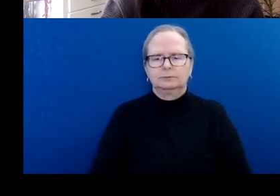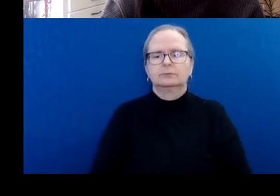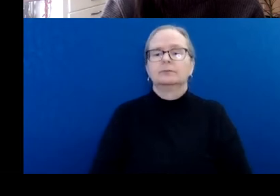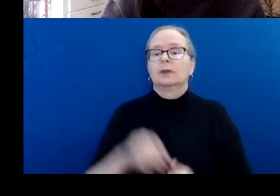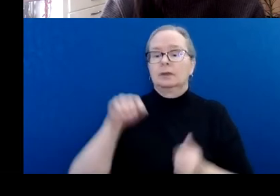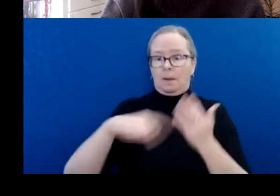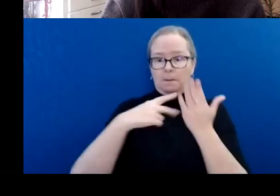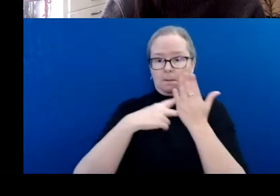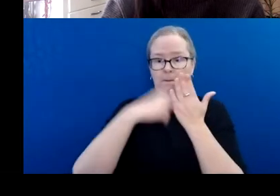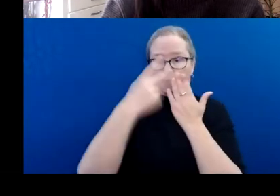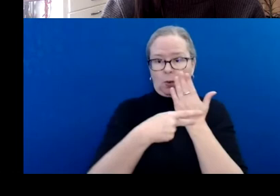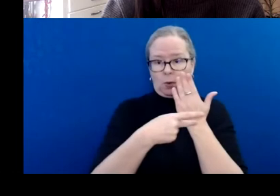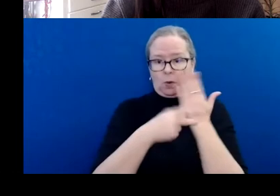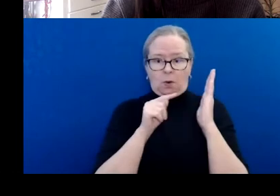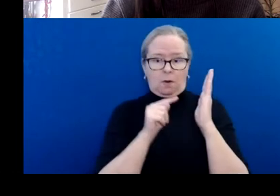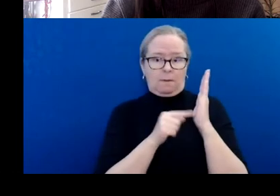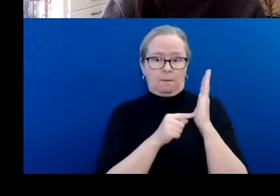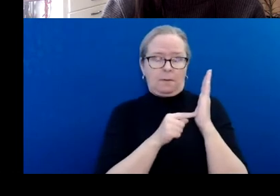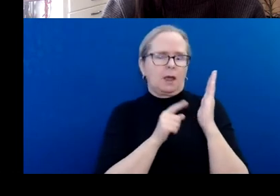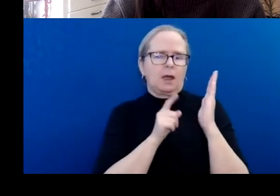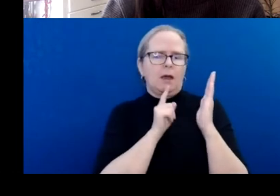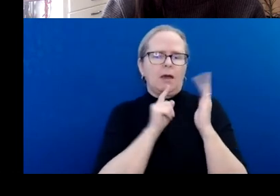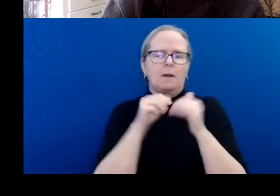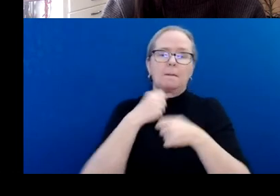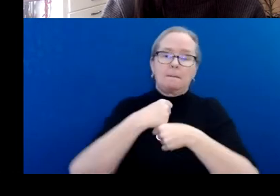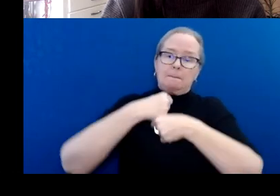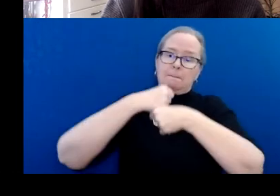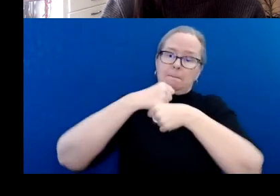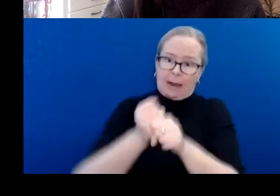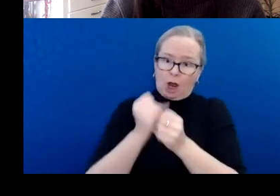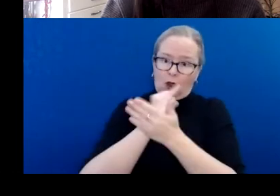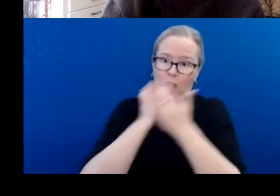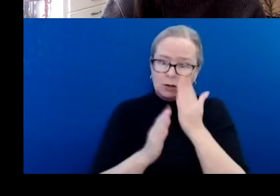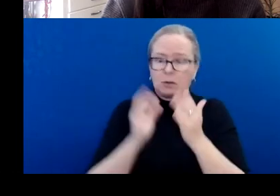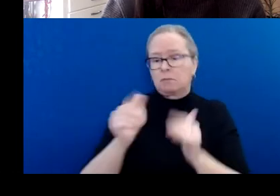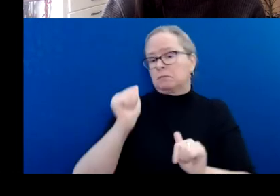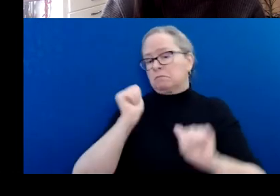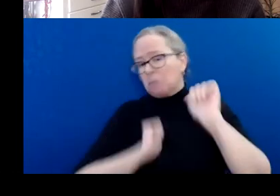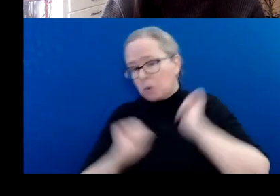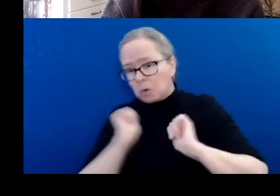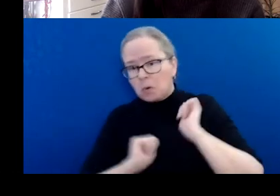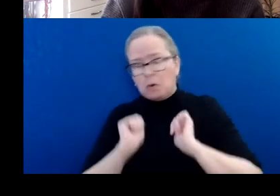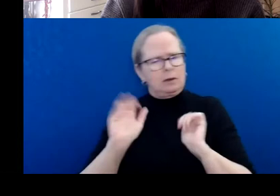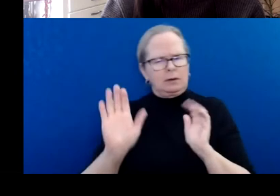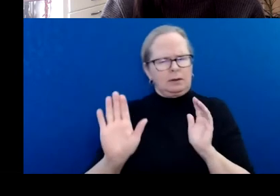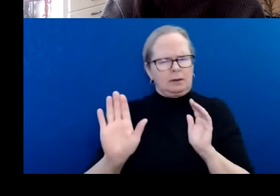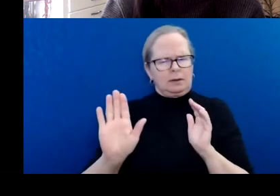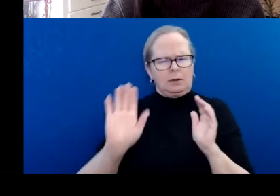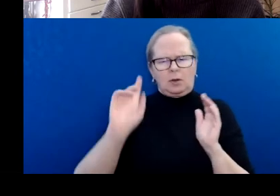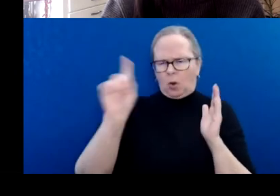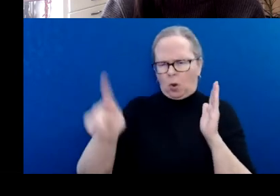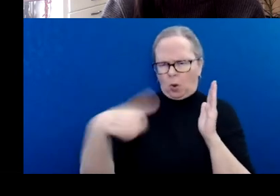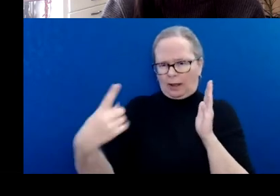work, material expenses are only eligible if they are necessary for accessing the specific development